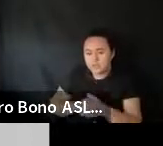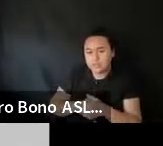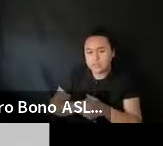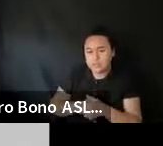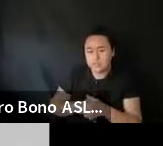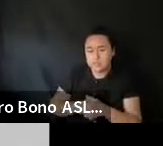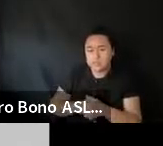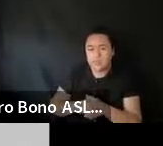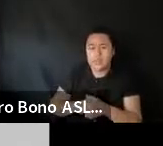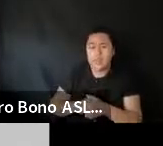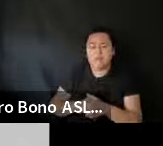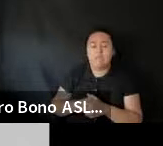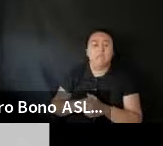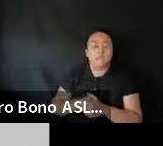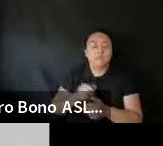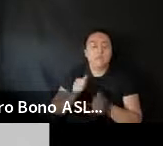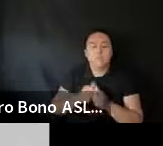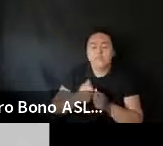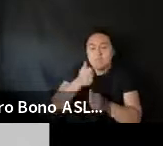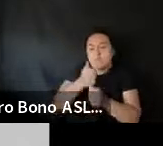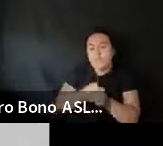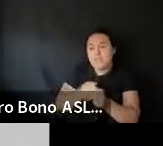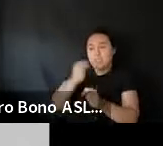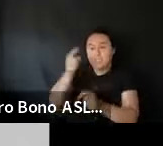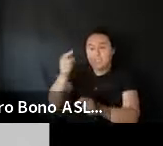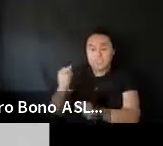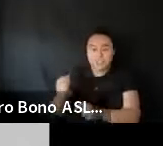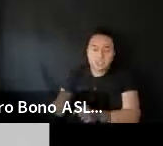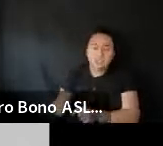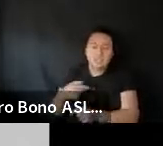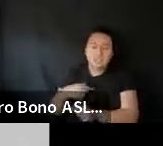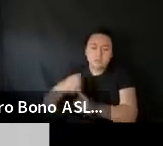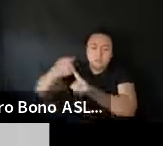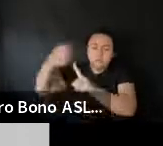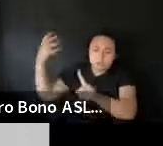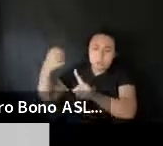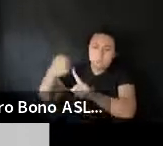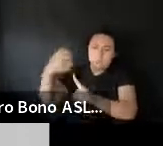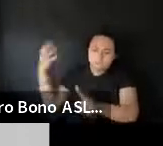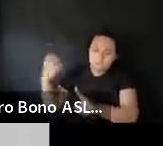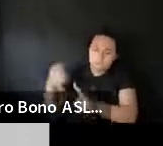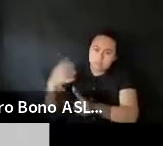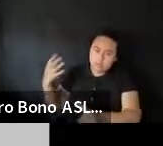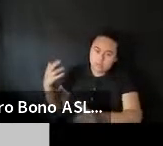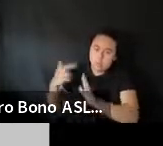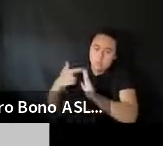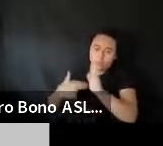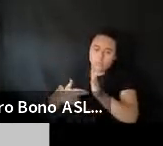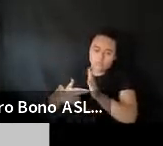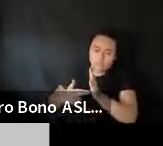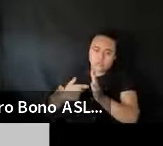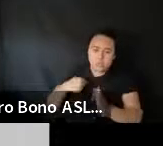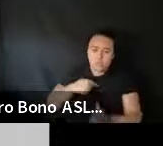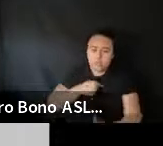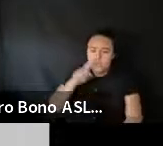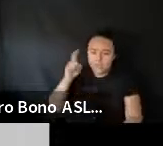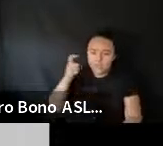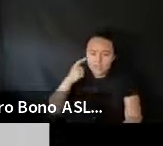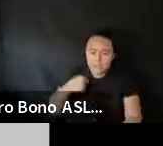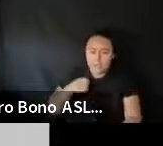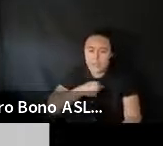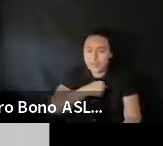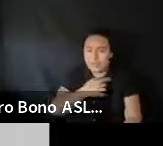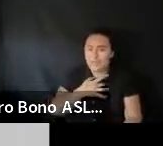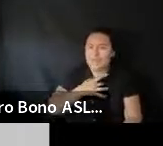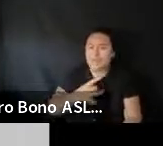That accompany. Company them. Because of course. We're government. And we like. We like. Rules and. Procedures. But again.